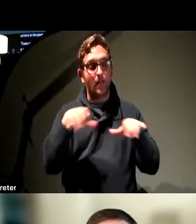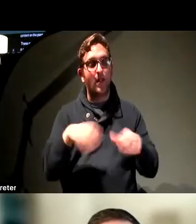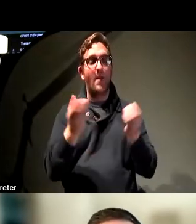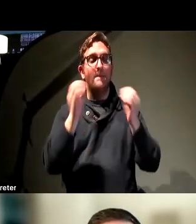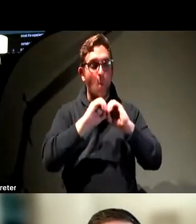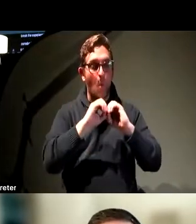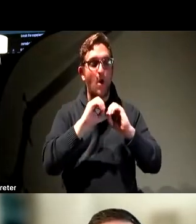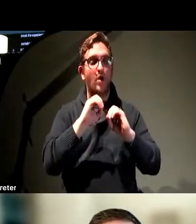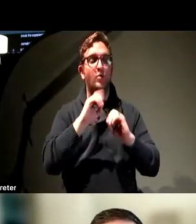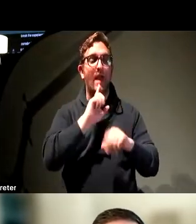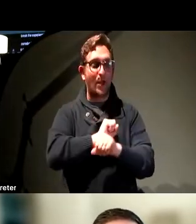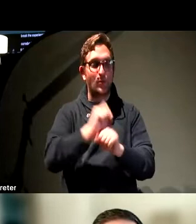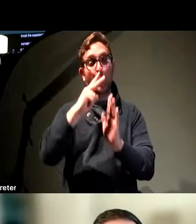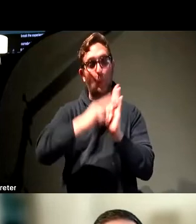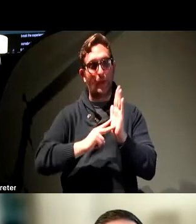read what's there.